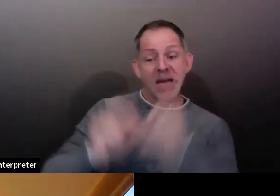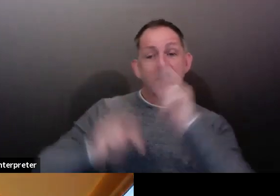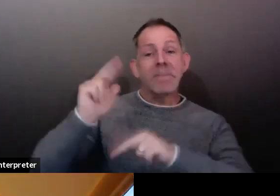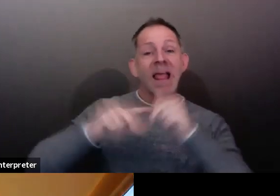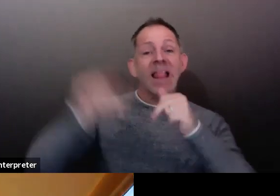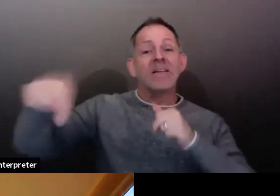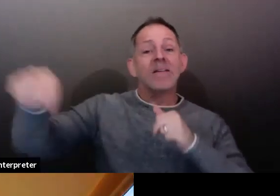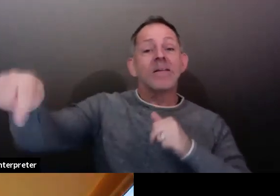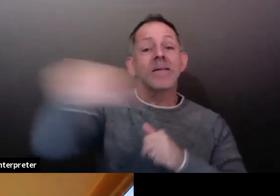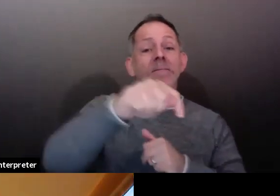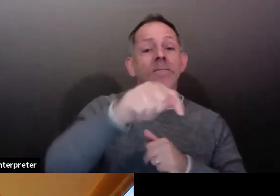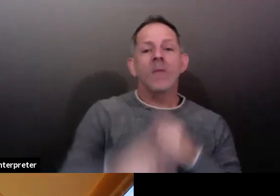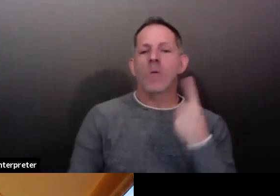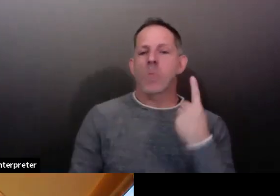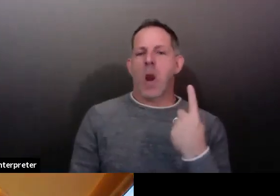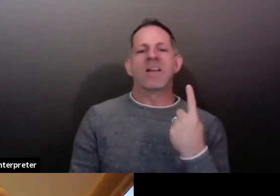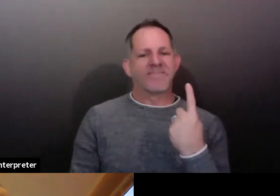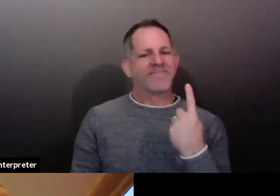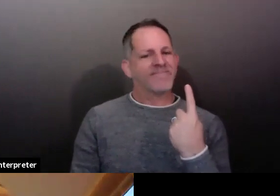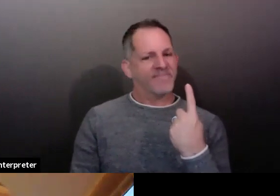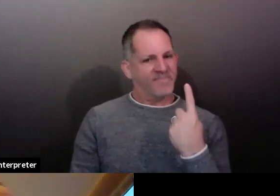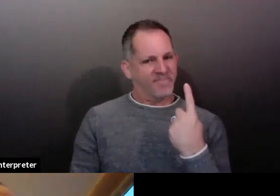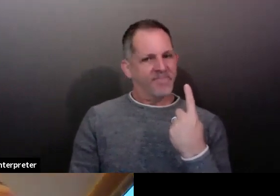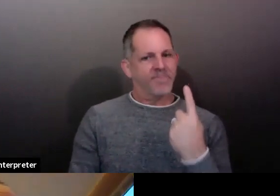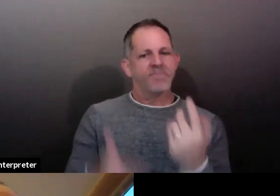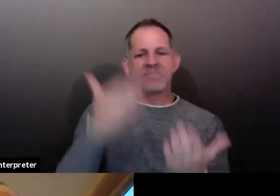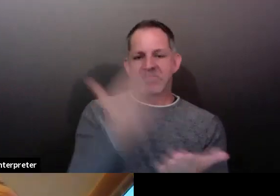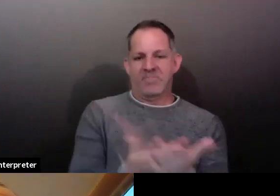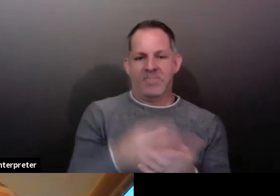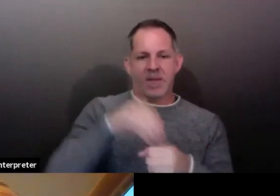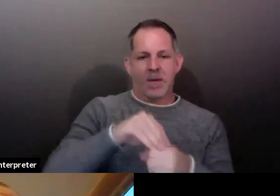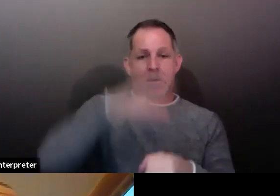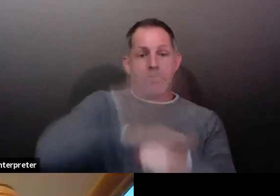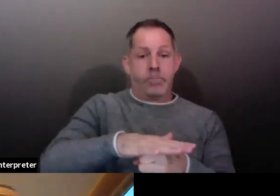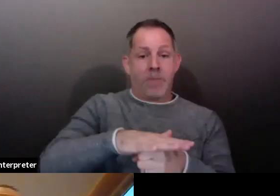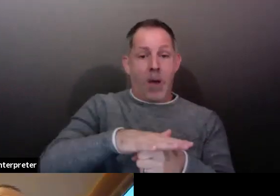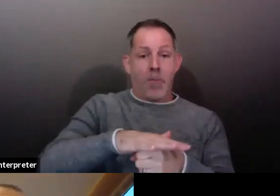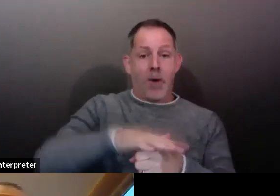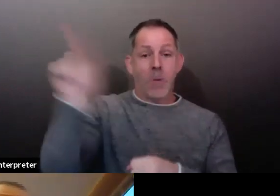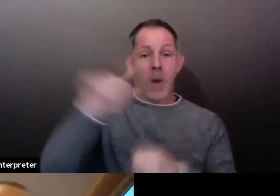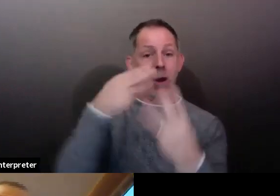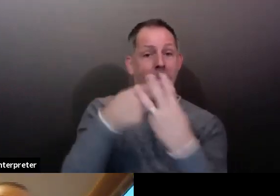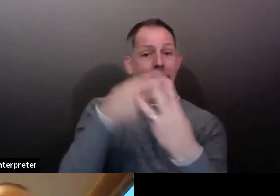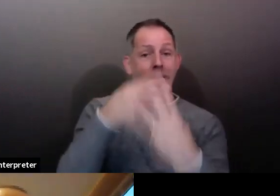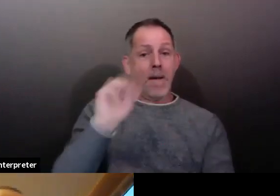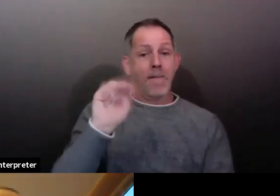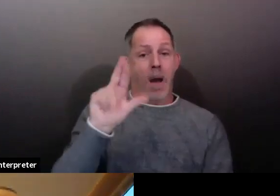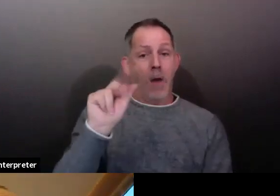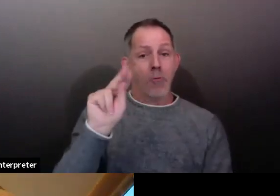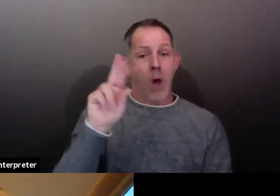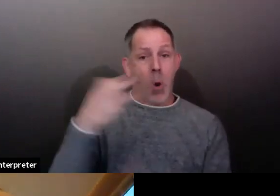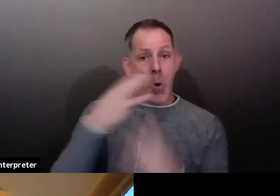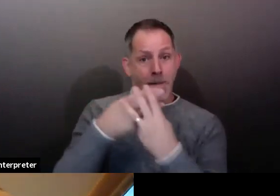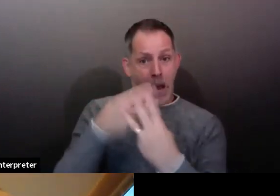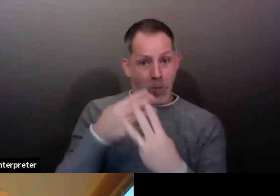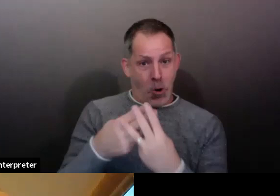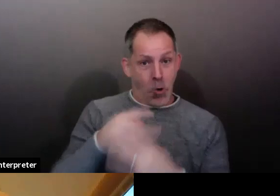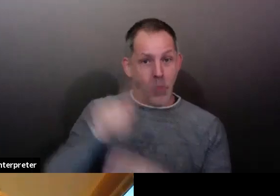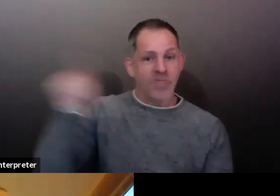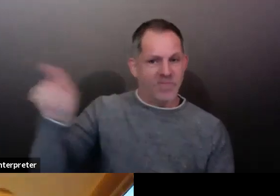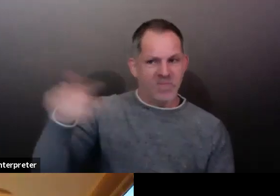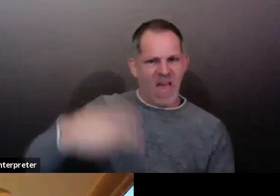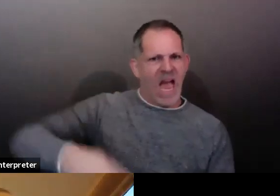at a facility in Monroe that's up to about a number of cases in the high 50s. That's roughly,